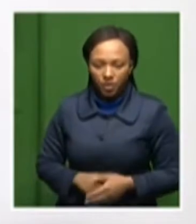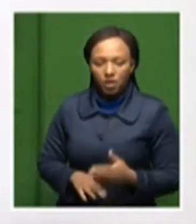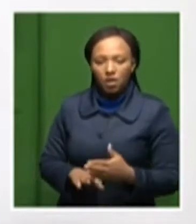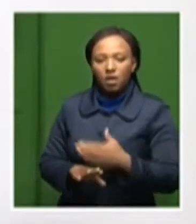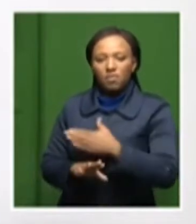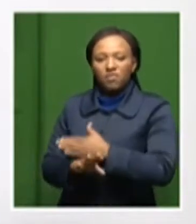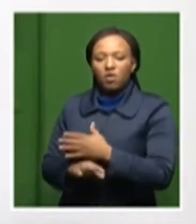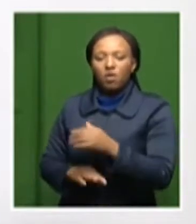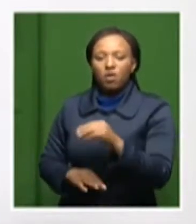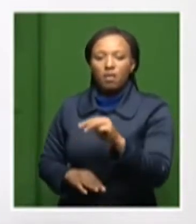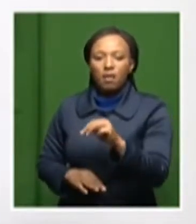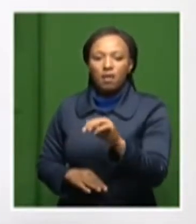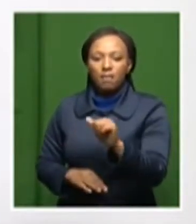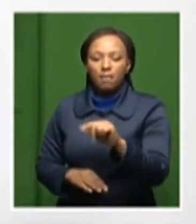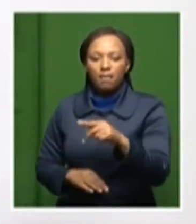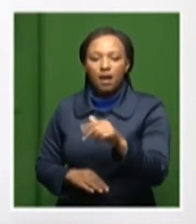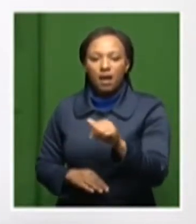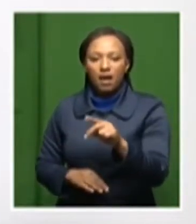EPZs.